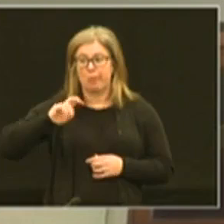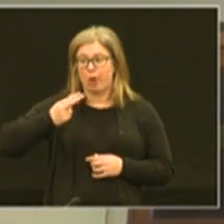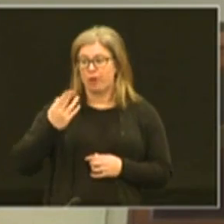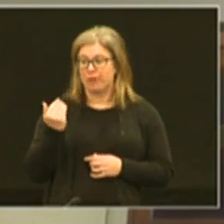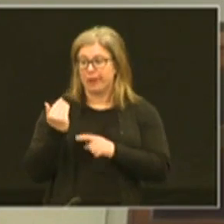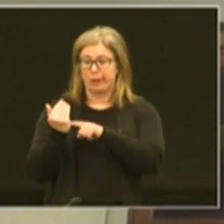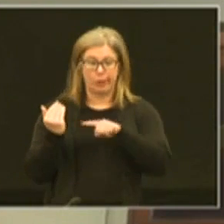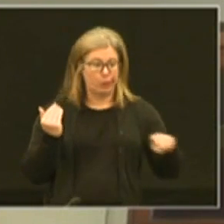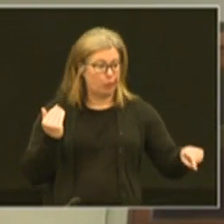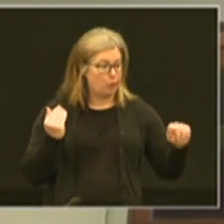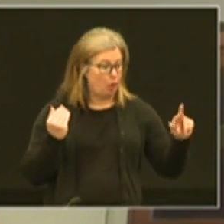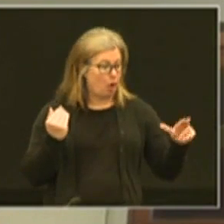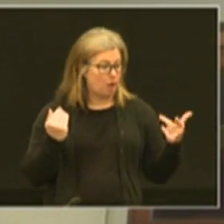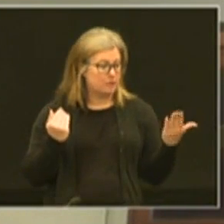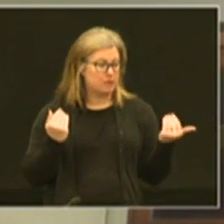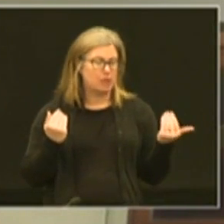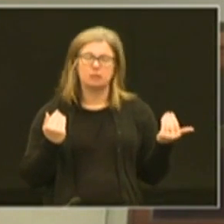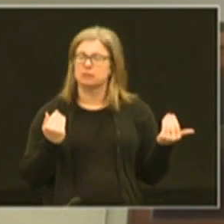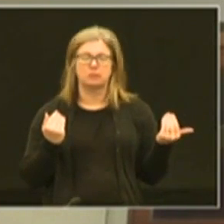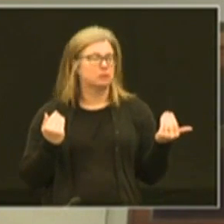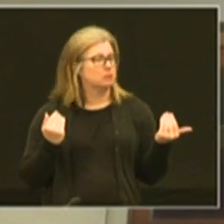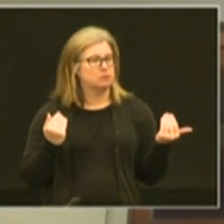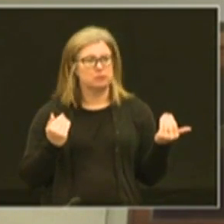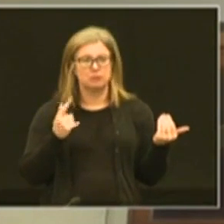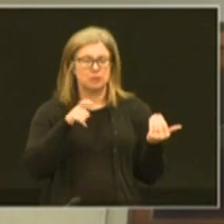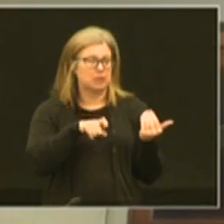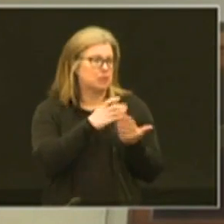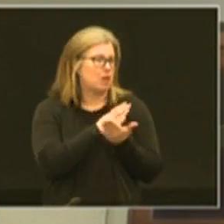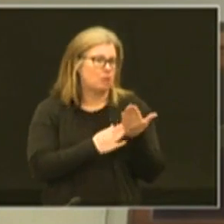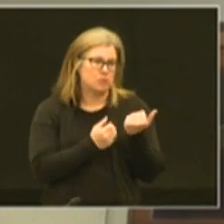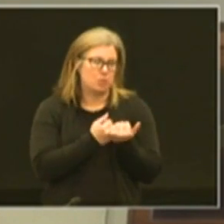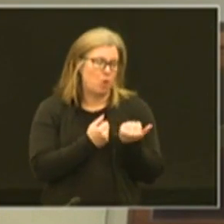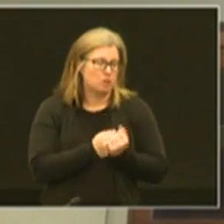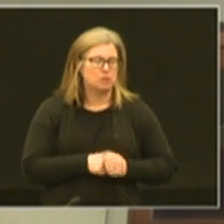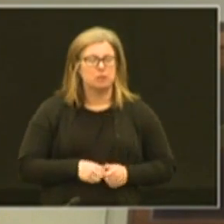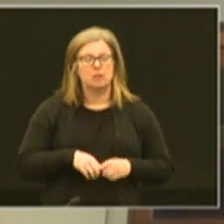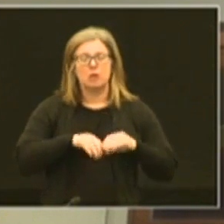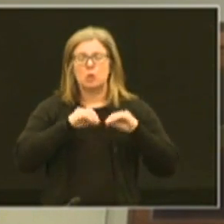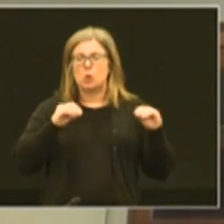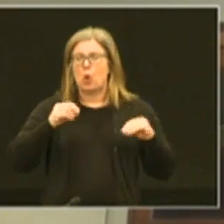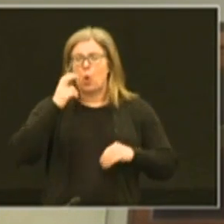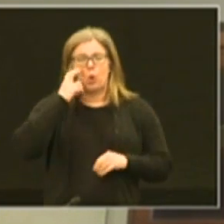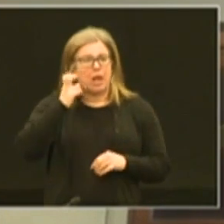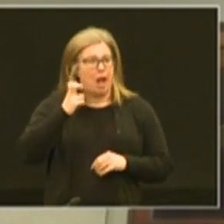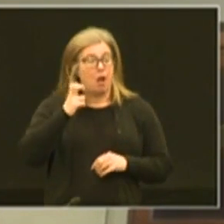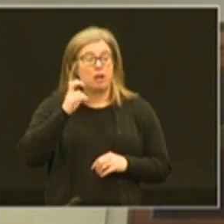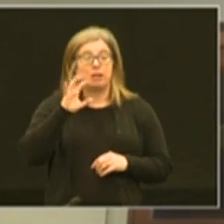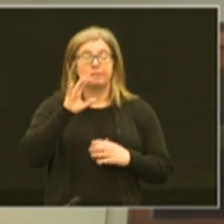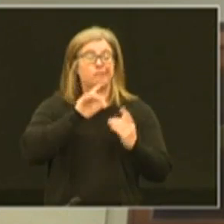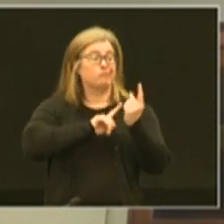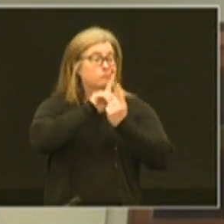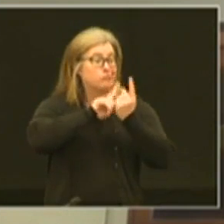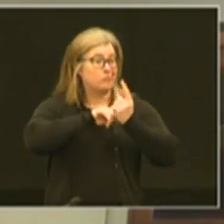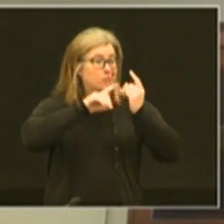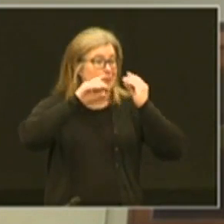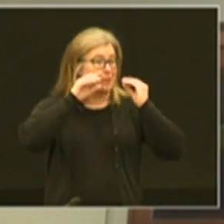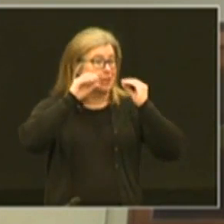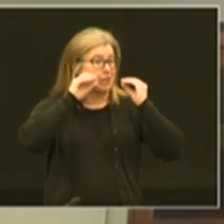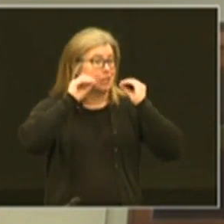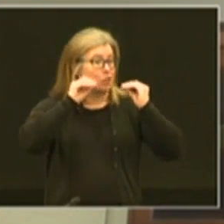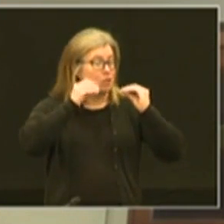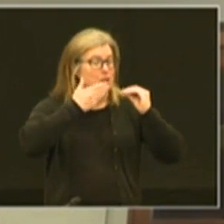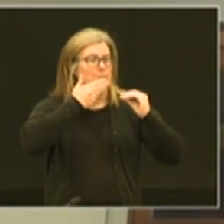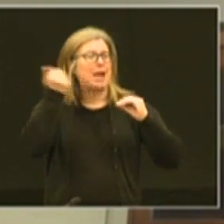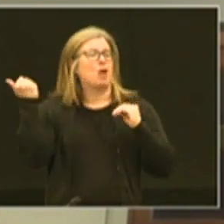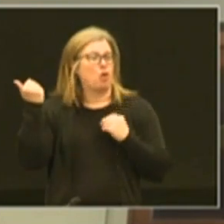15th to August 15th without some supports. There is no doubt that face-to-face instruction is